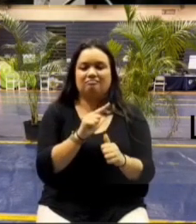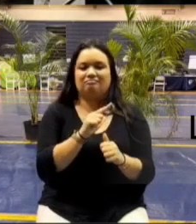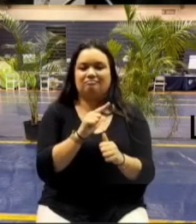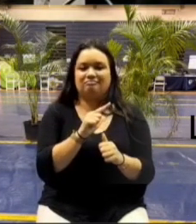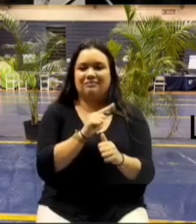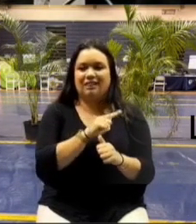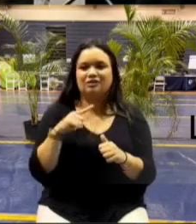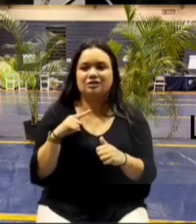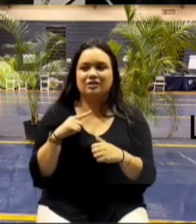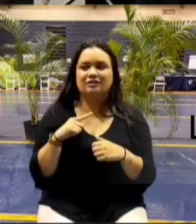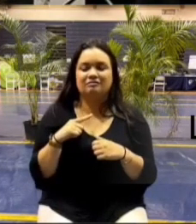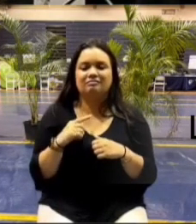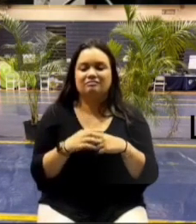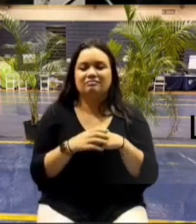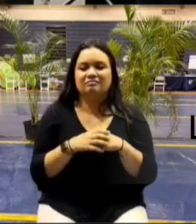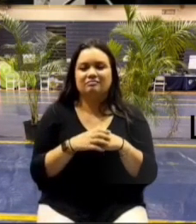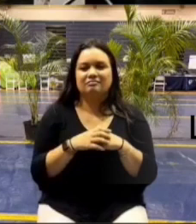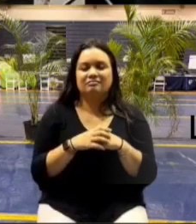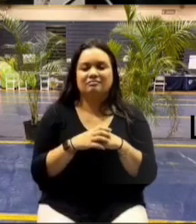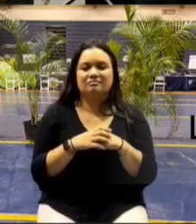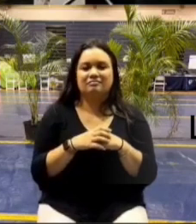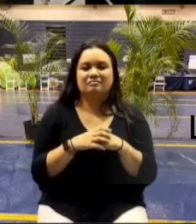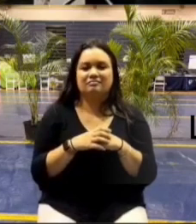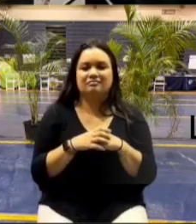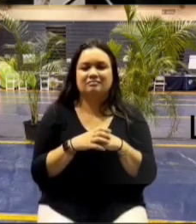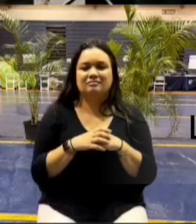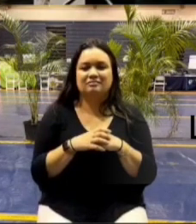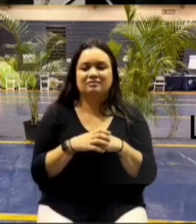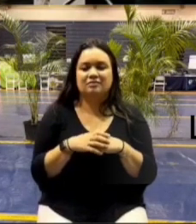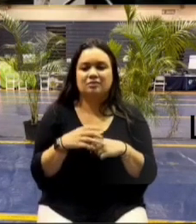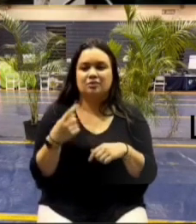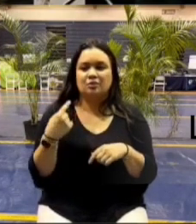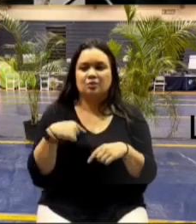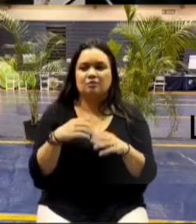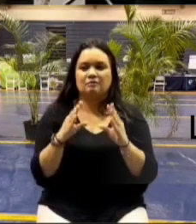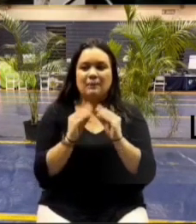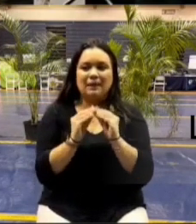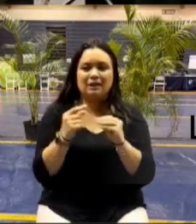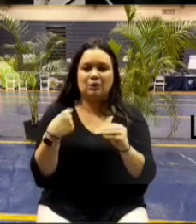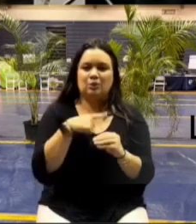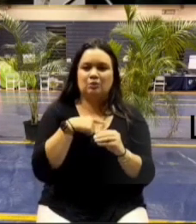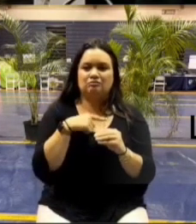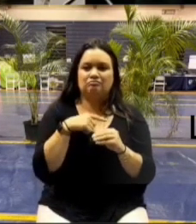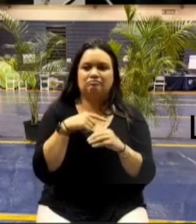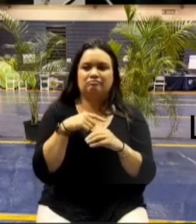committee where we send our people over there with our knee pads